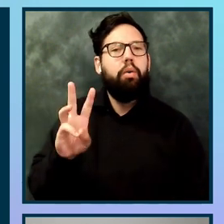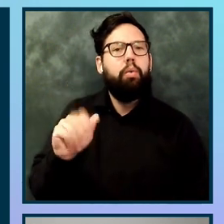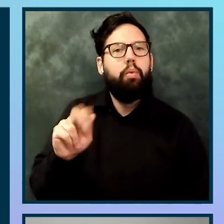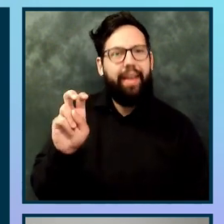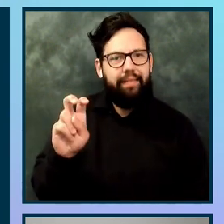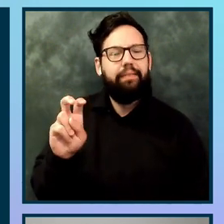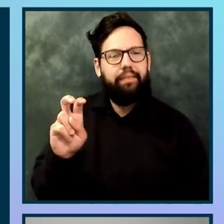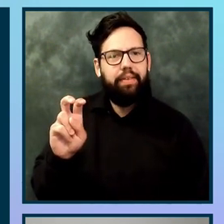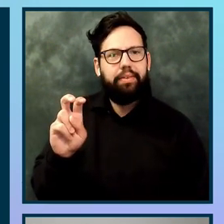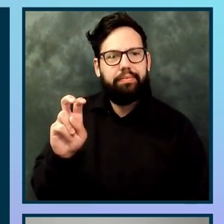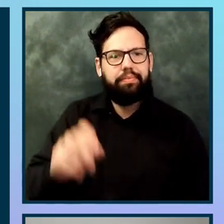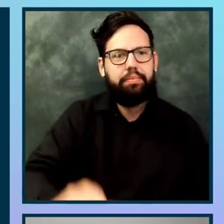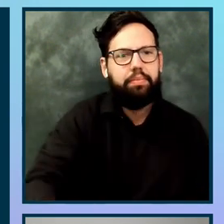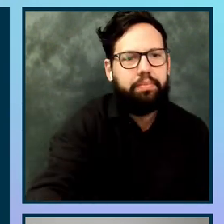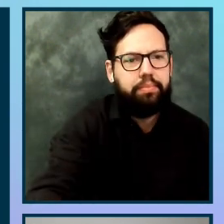it under the